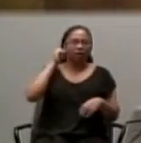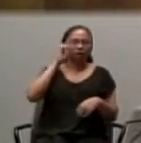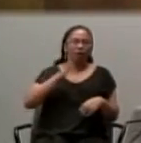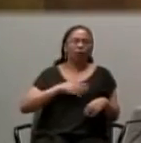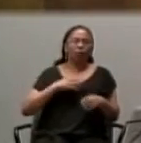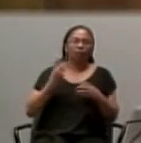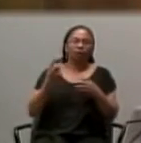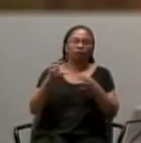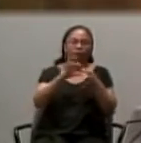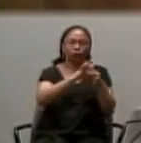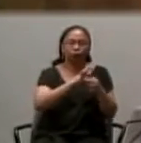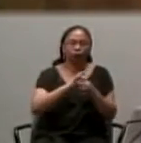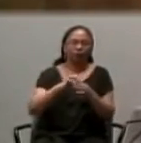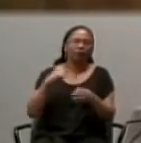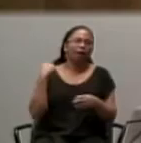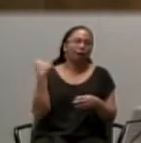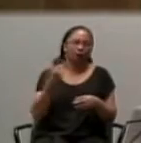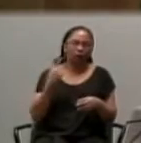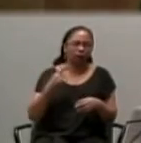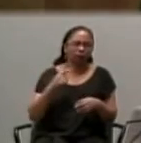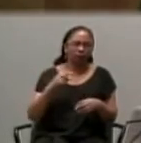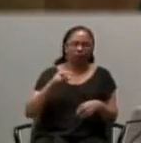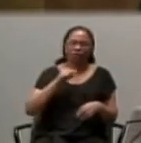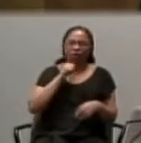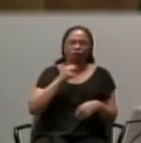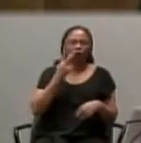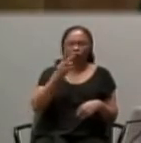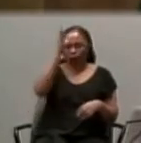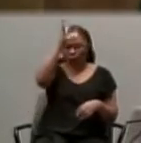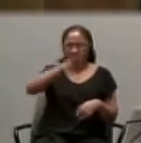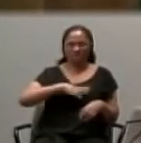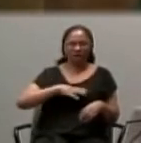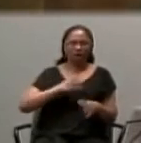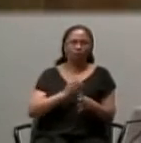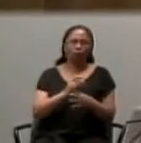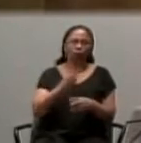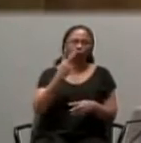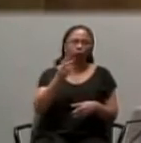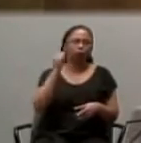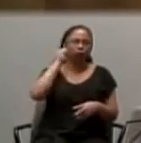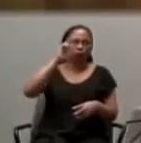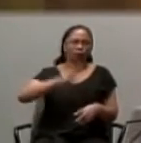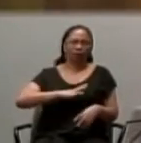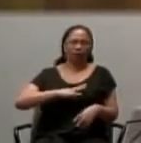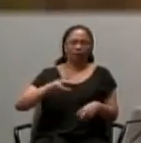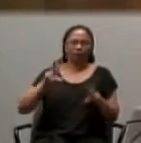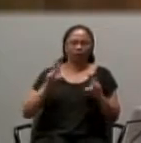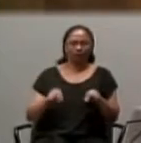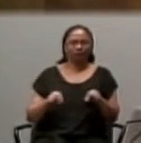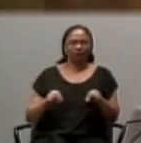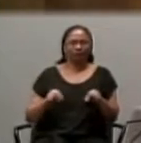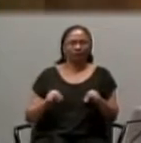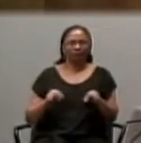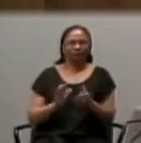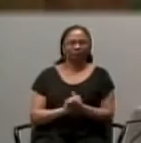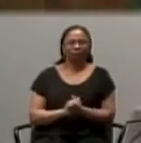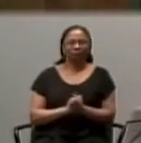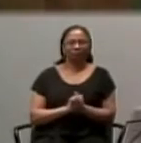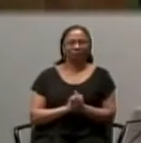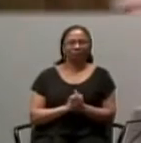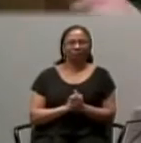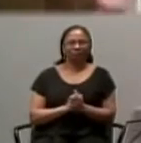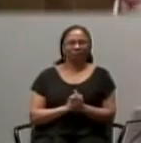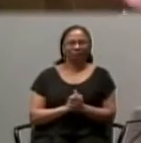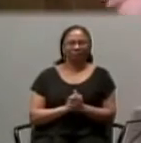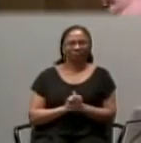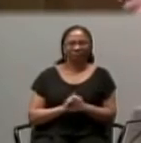Anthropological reasons, And theological reasons. Not to mention, Biological reasons. Alright. And no amount